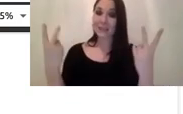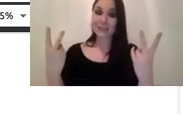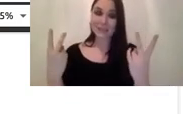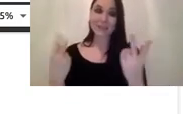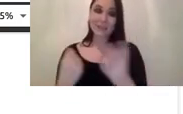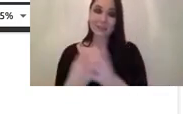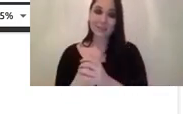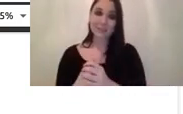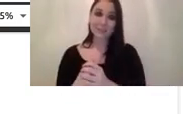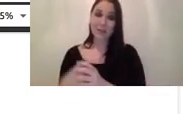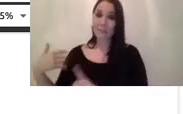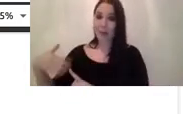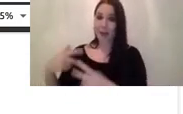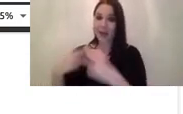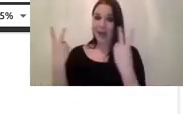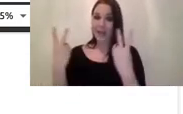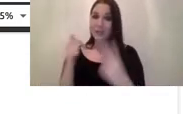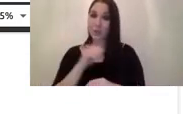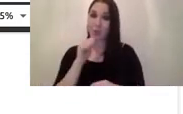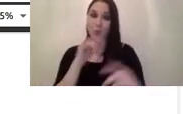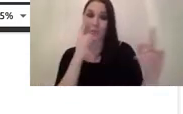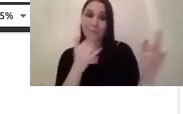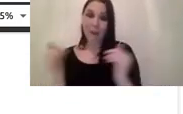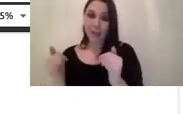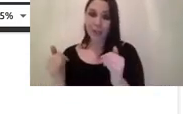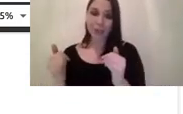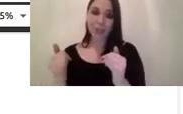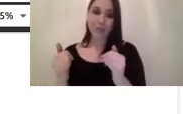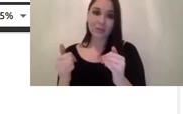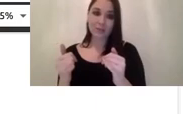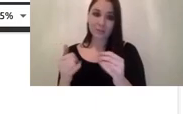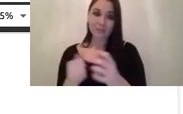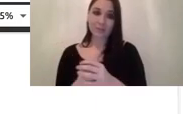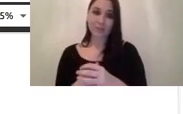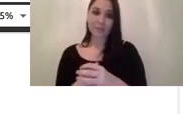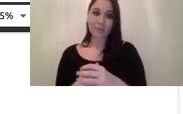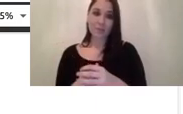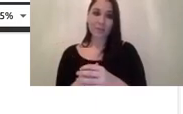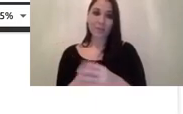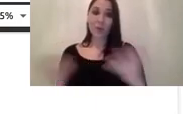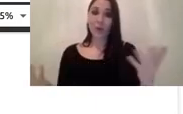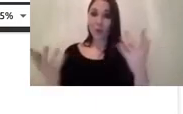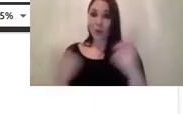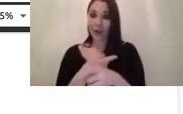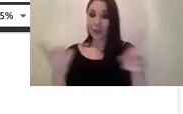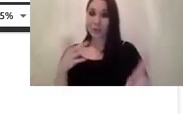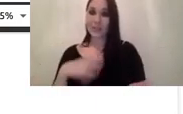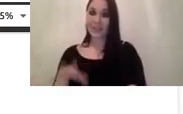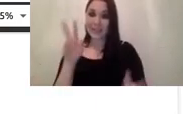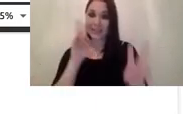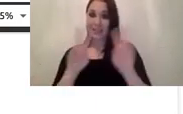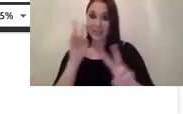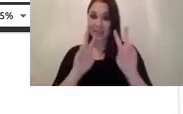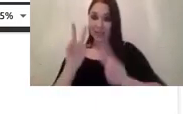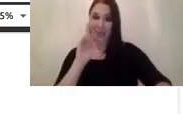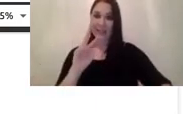for inspection inspection of uh in production lines for instance where you need to see the actually the